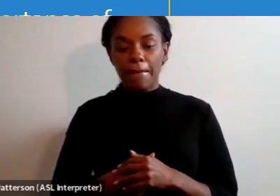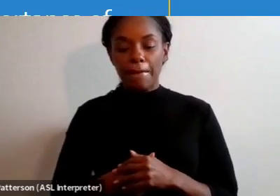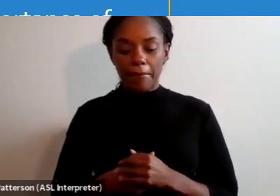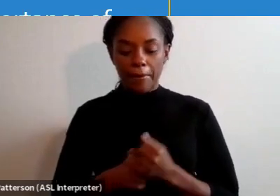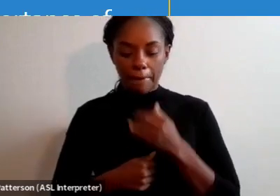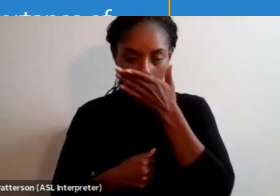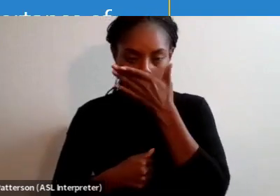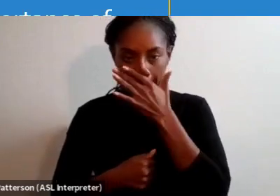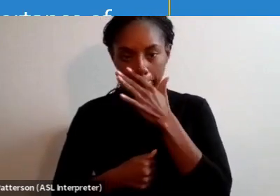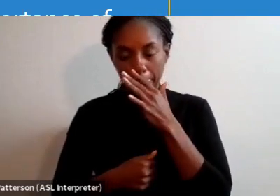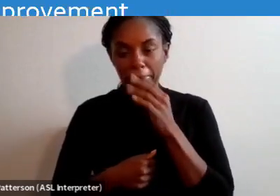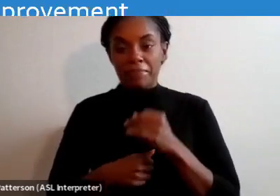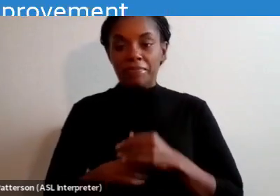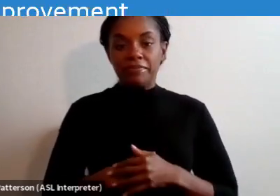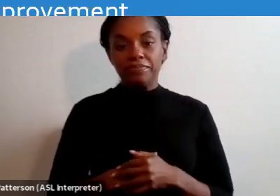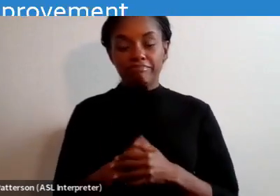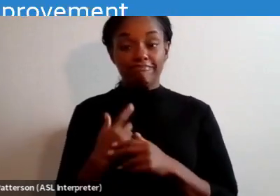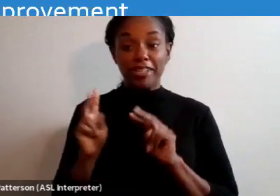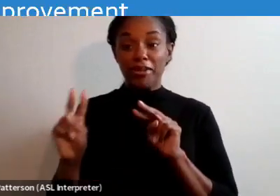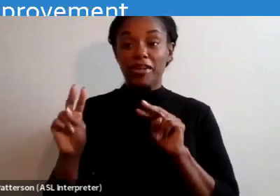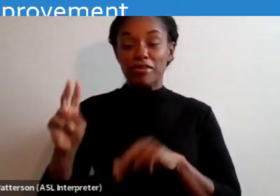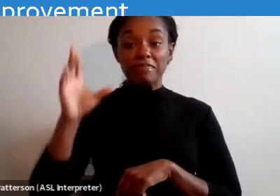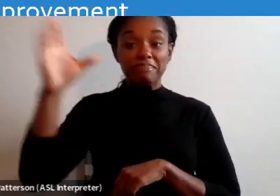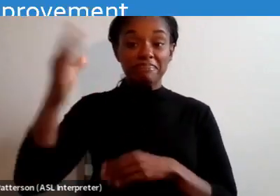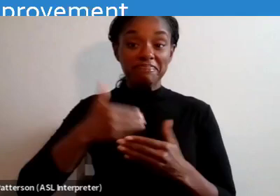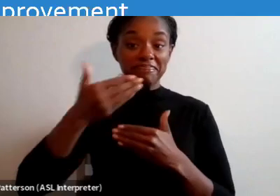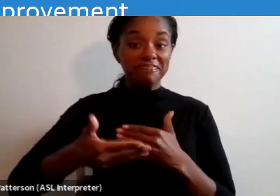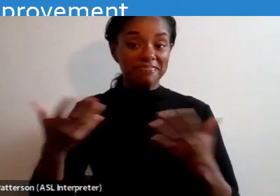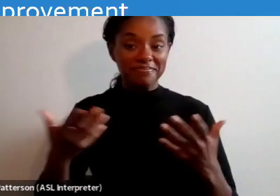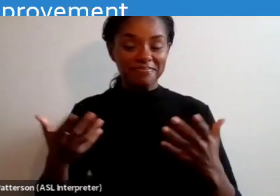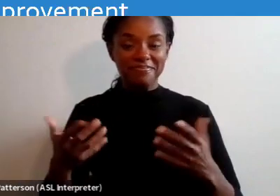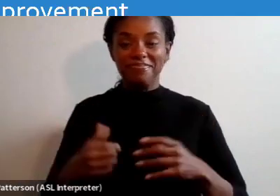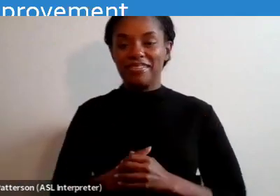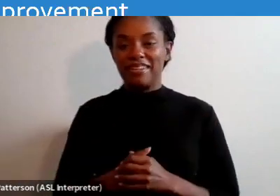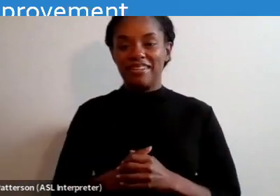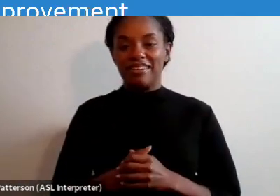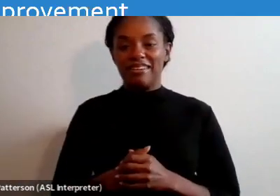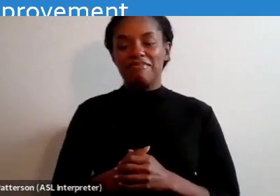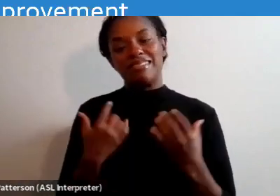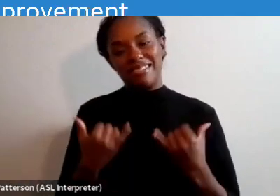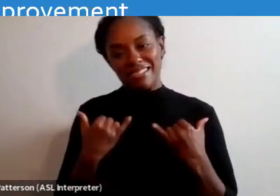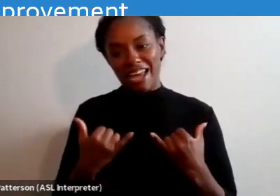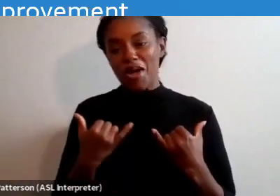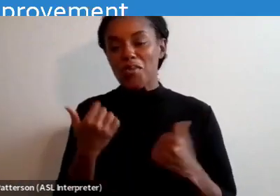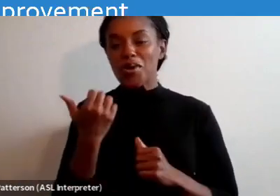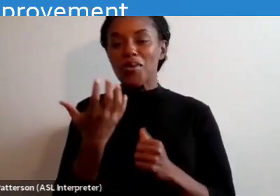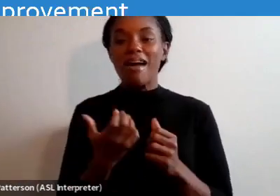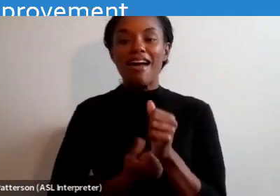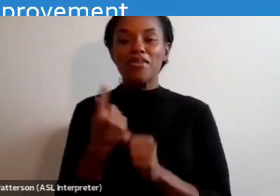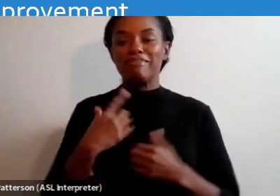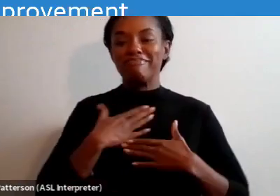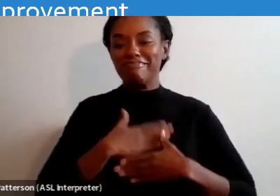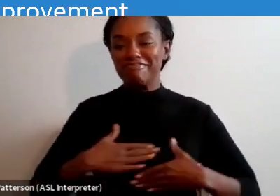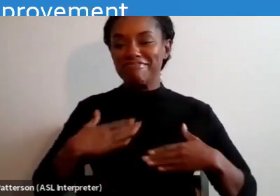So looking forward to the future, what's next? Well, what's next for today is for everyone to enjoy the CCHI Virtual